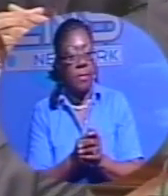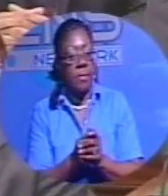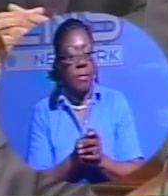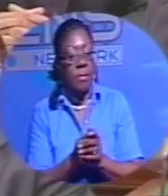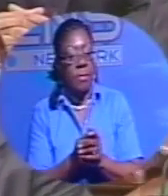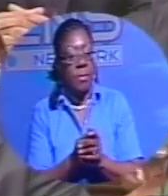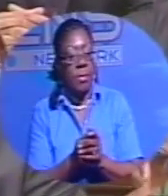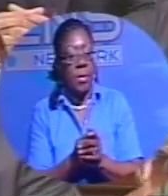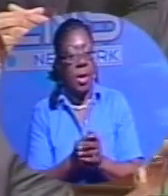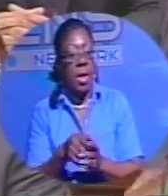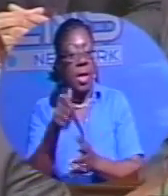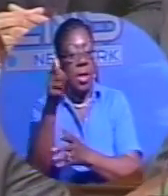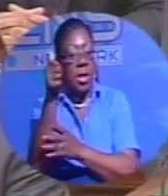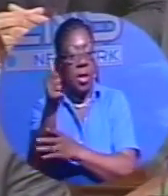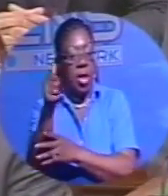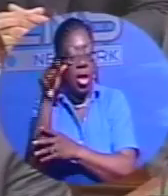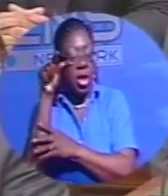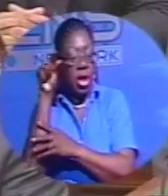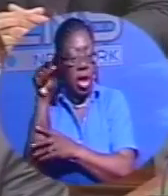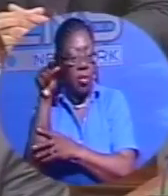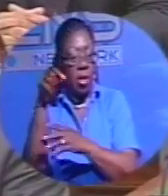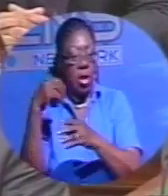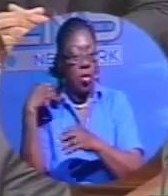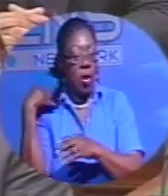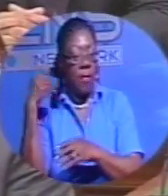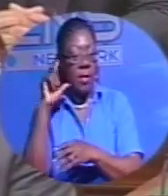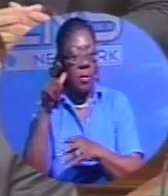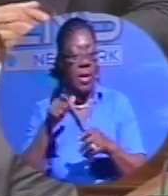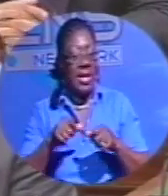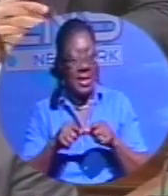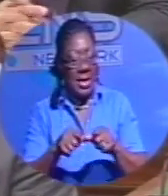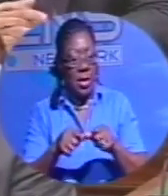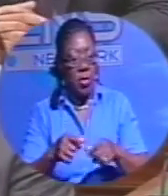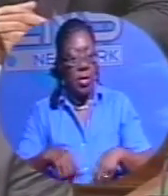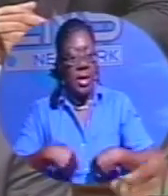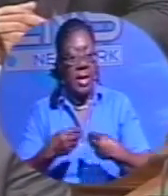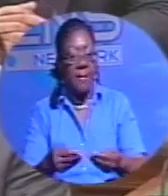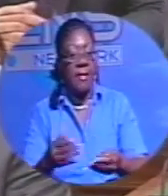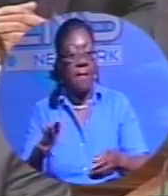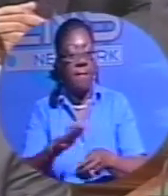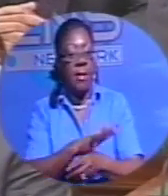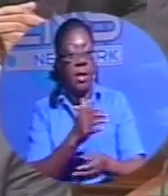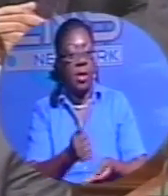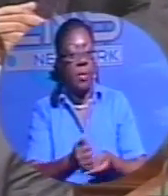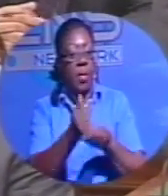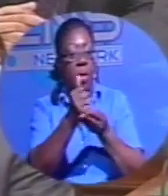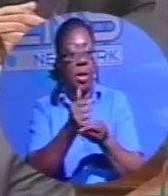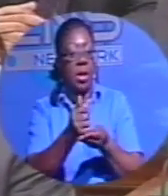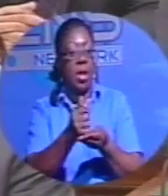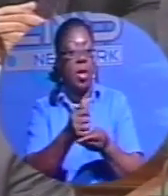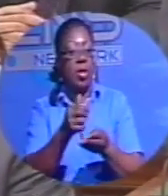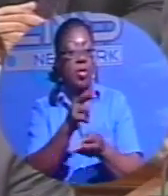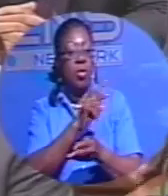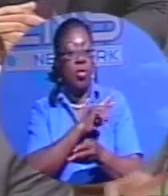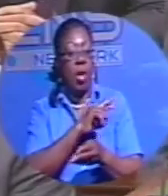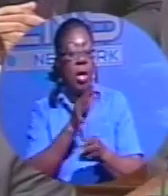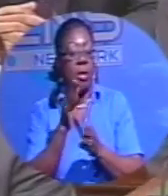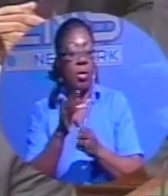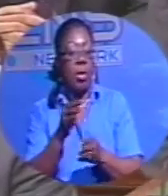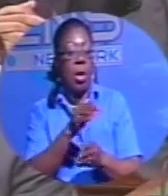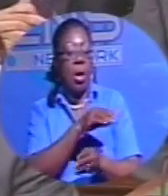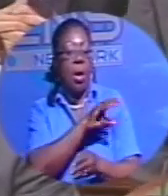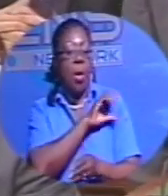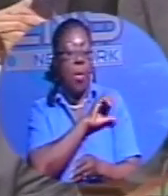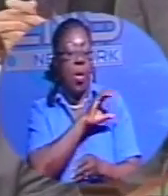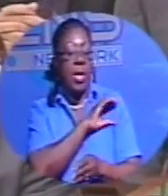The Attorney General and the team at the Attorney General's Office continue to offer their full support to the Royal Bombers Police Force, as evidenced by the number